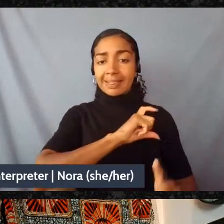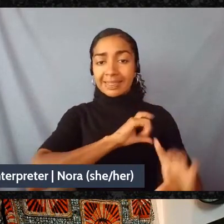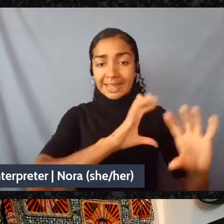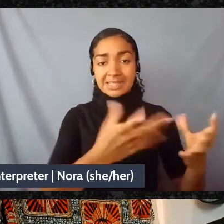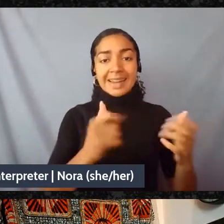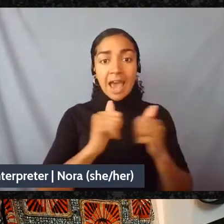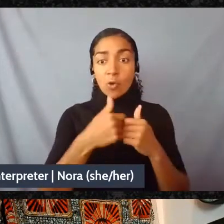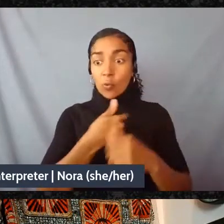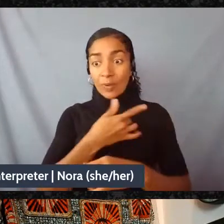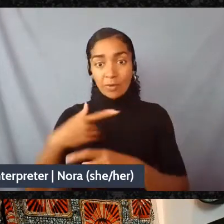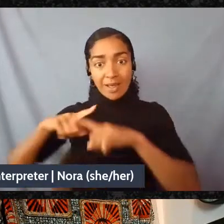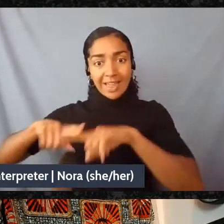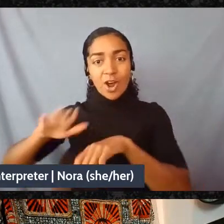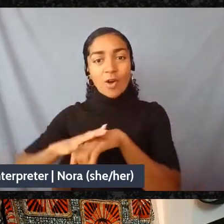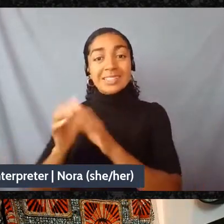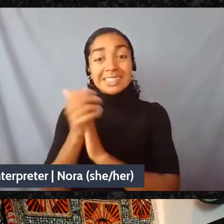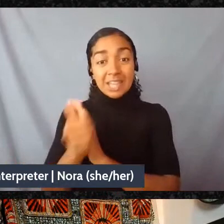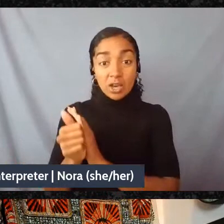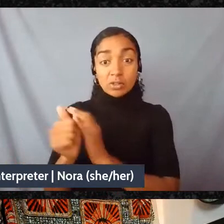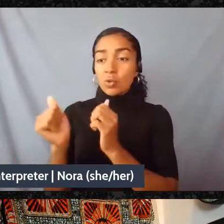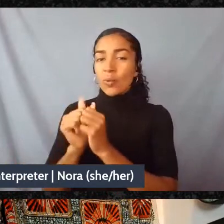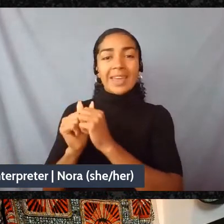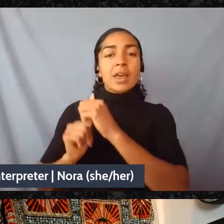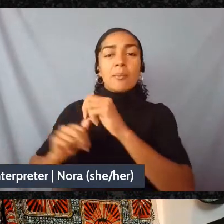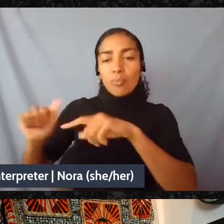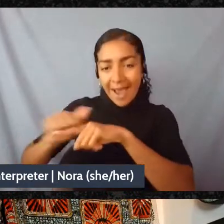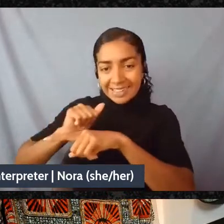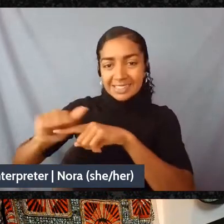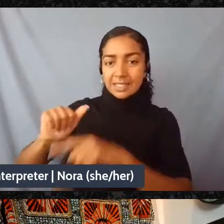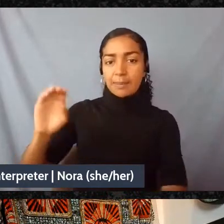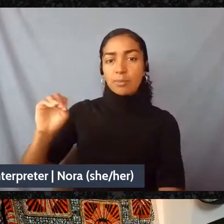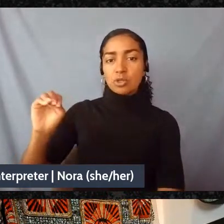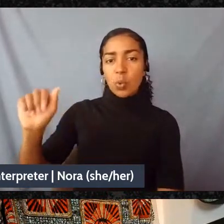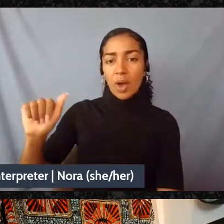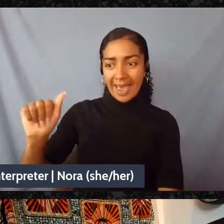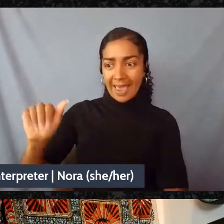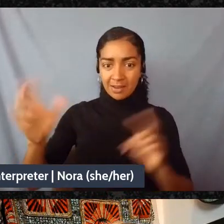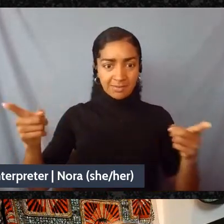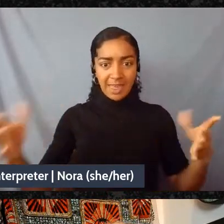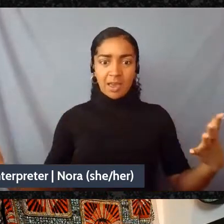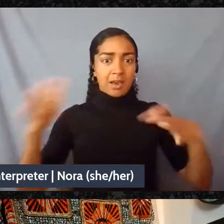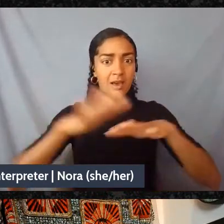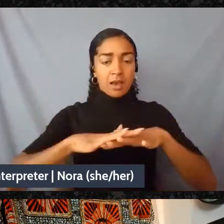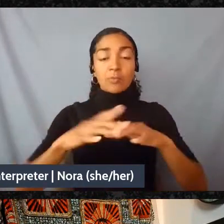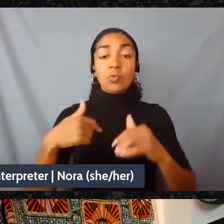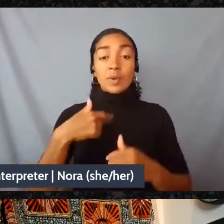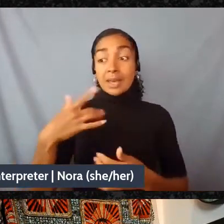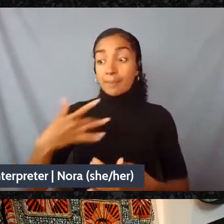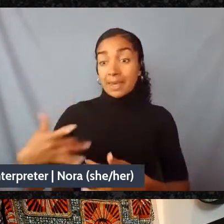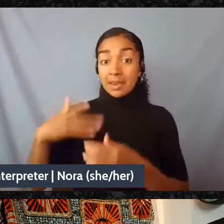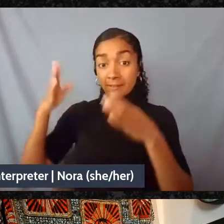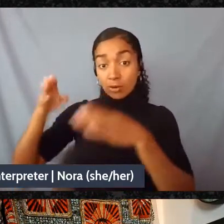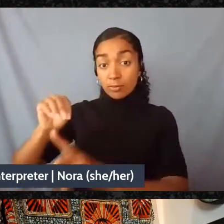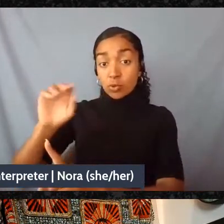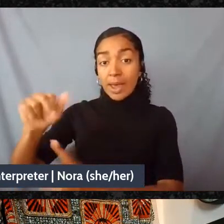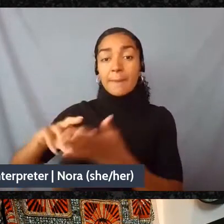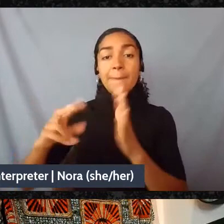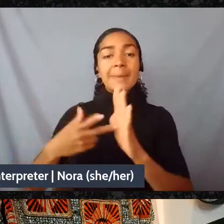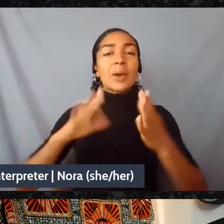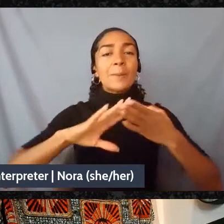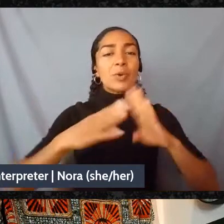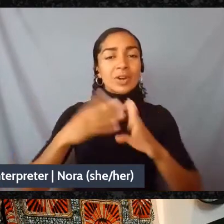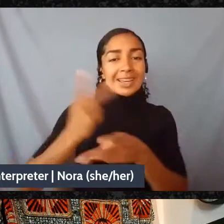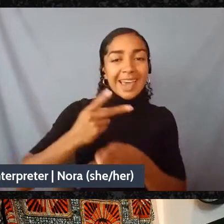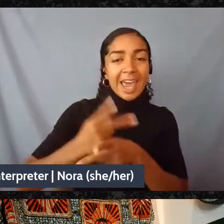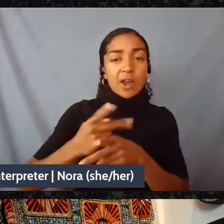aid. So when we're talking about practicing mutual aid, we're saying we need to be in community care. We need to be in relationships that are larger than our